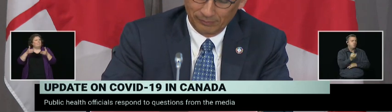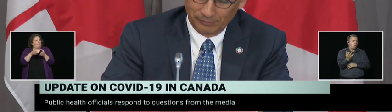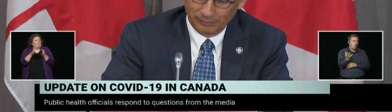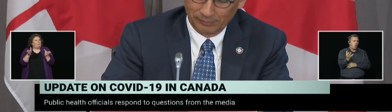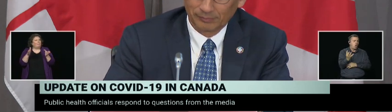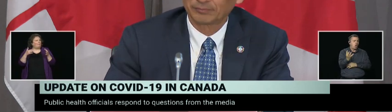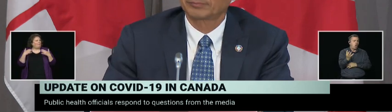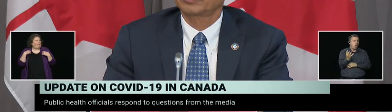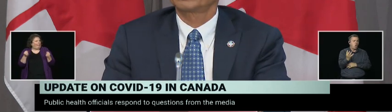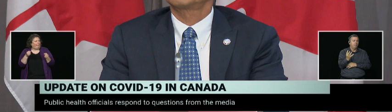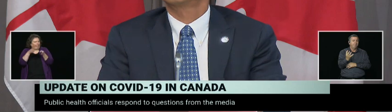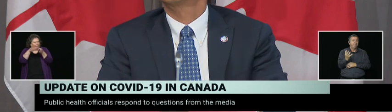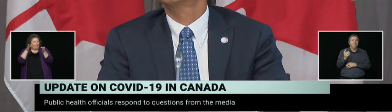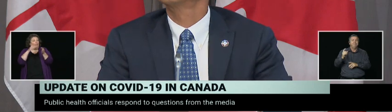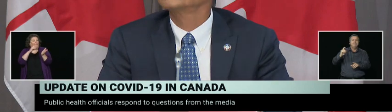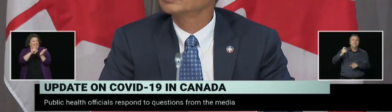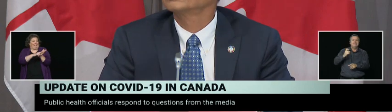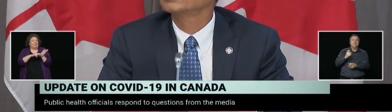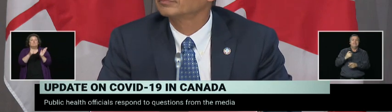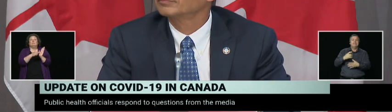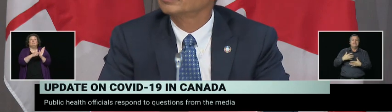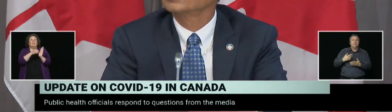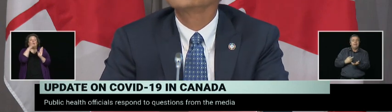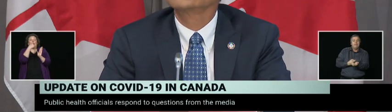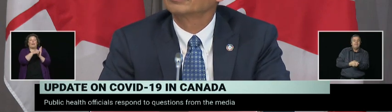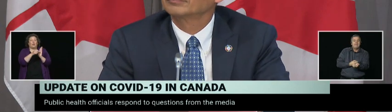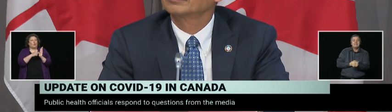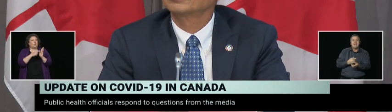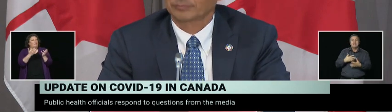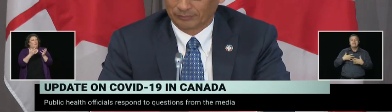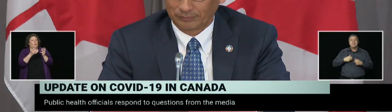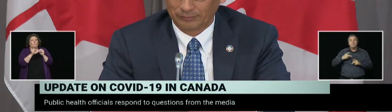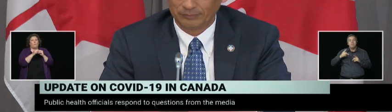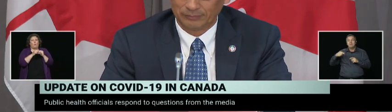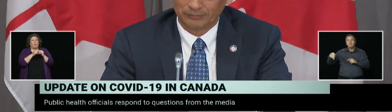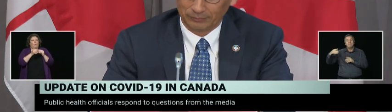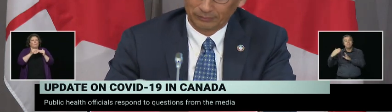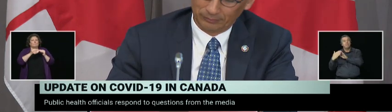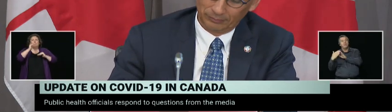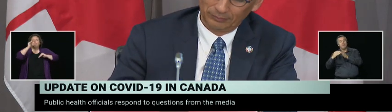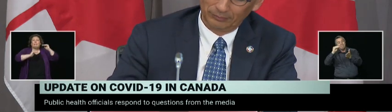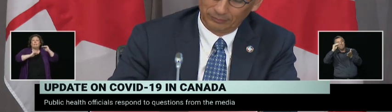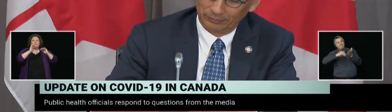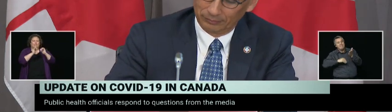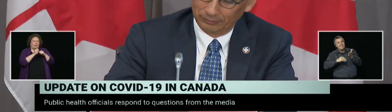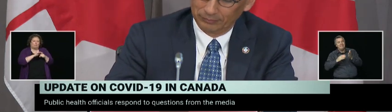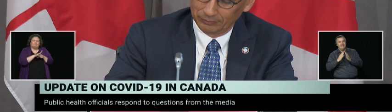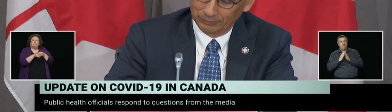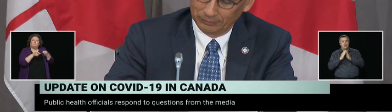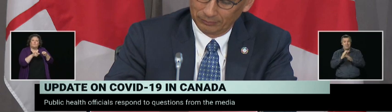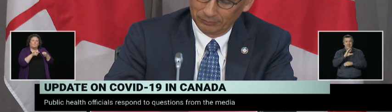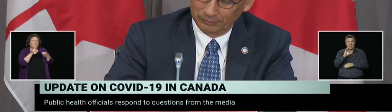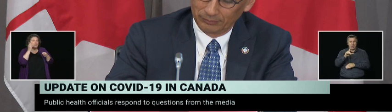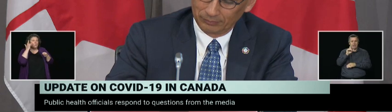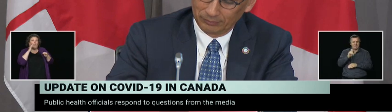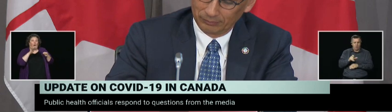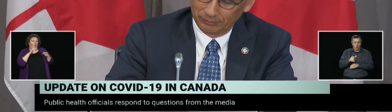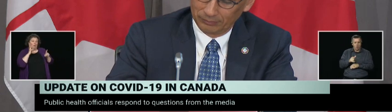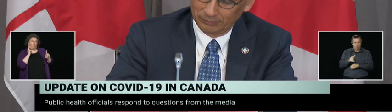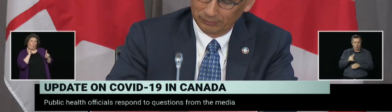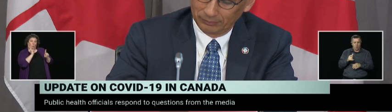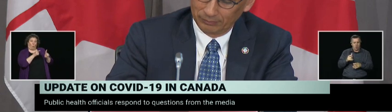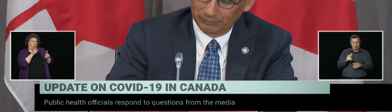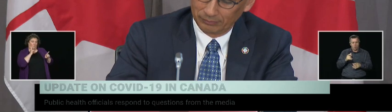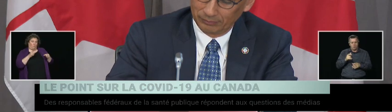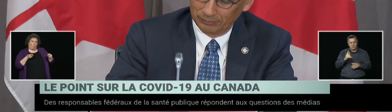balanced approach in dealing with COVID-19 because the overall, in their words, aim to contain COVID